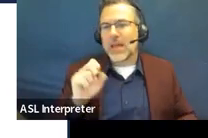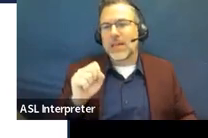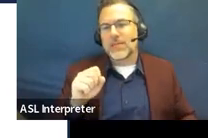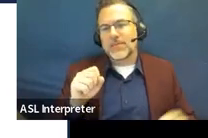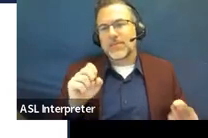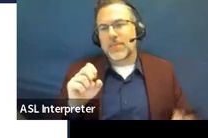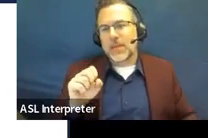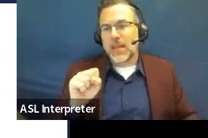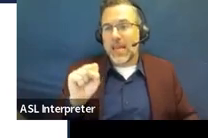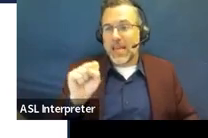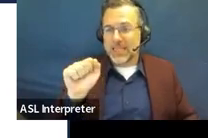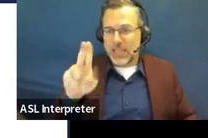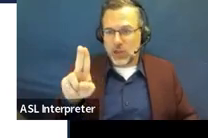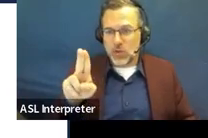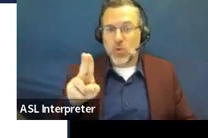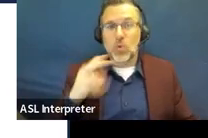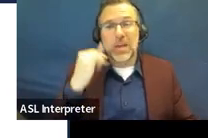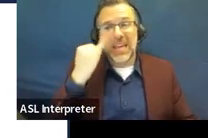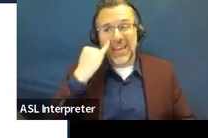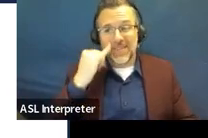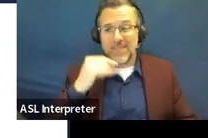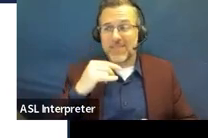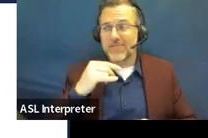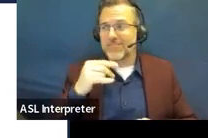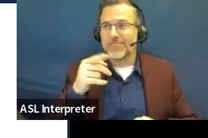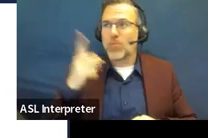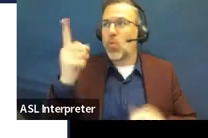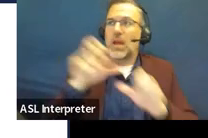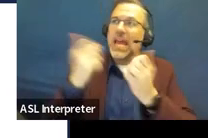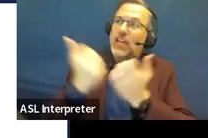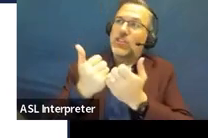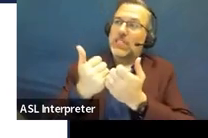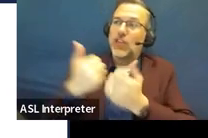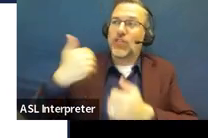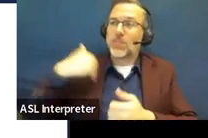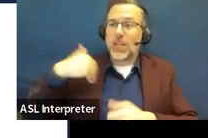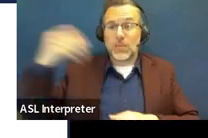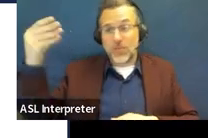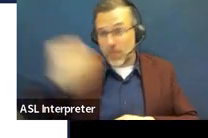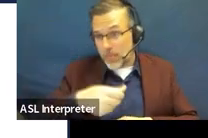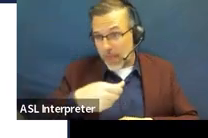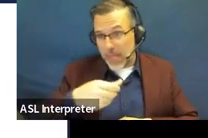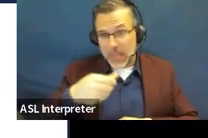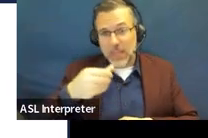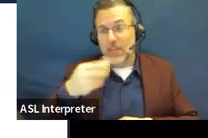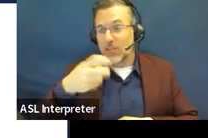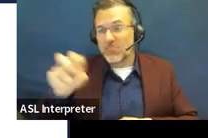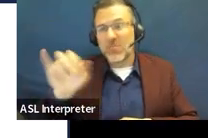responsible for paying, they must invite the outside agency. So that would be like voc rehab.